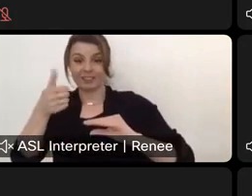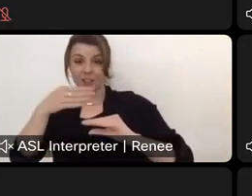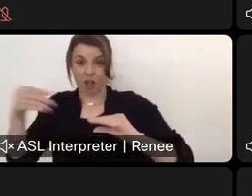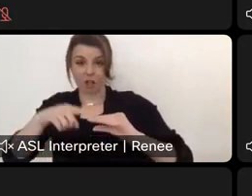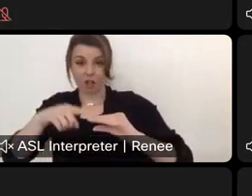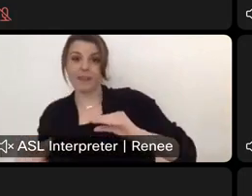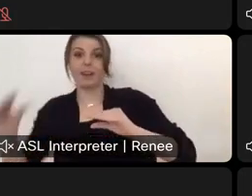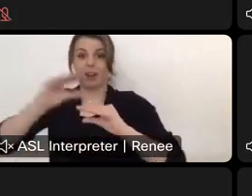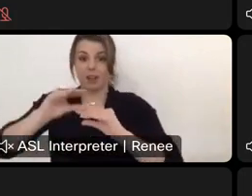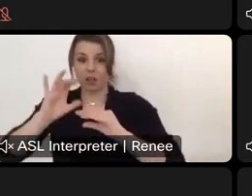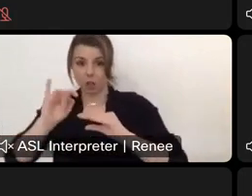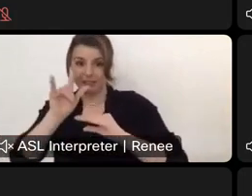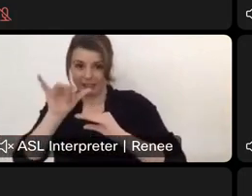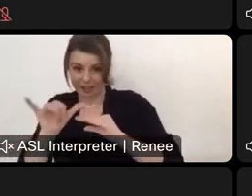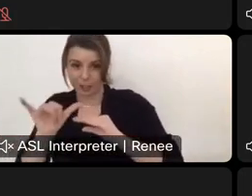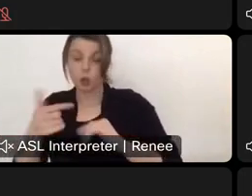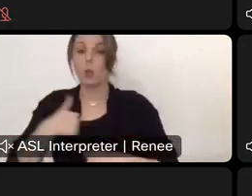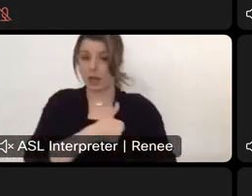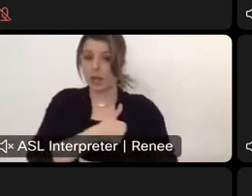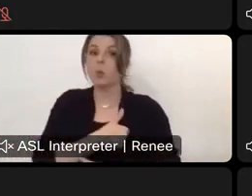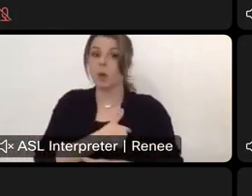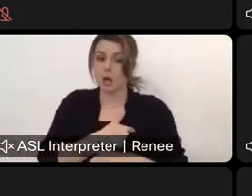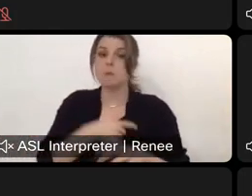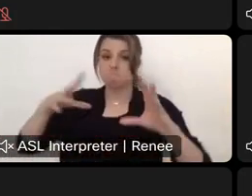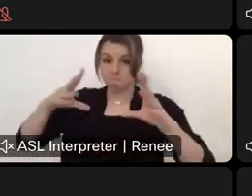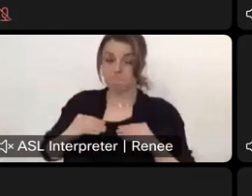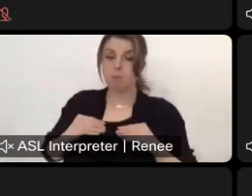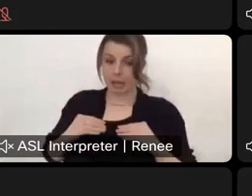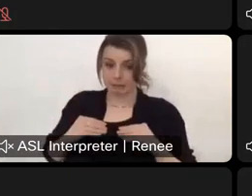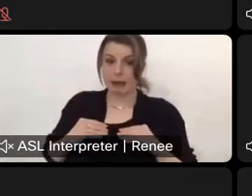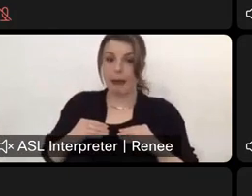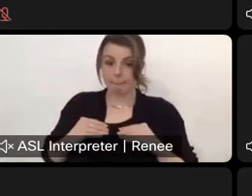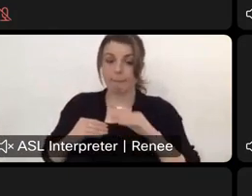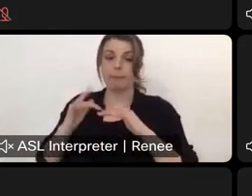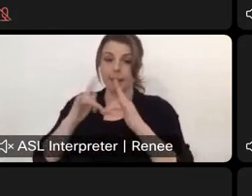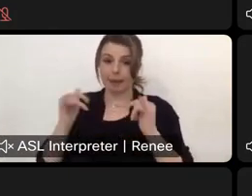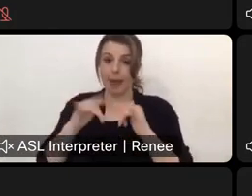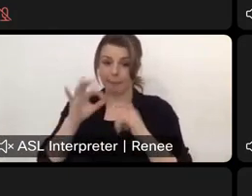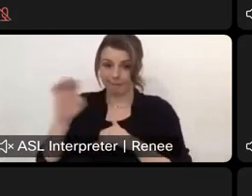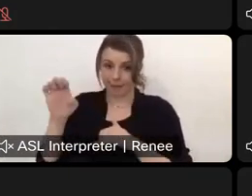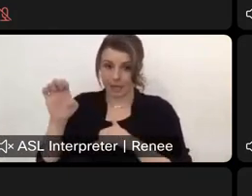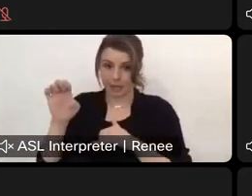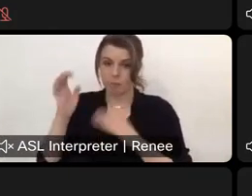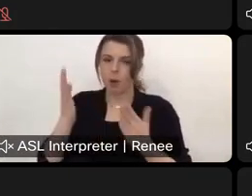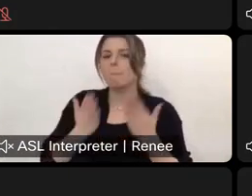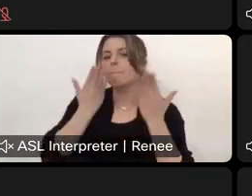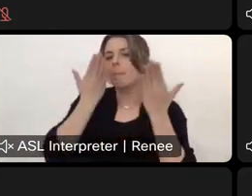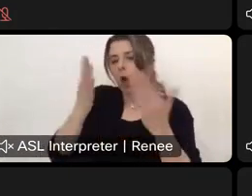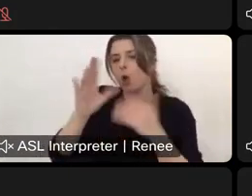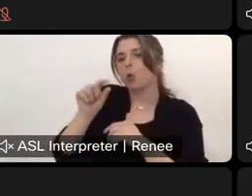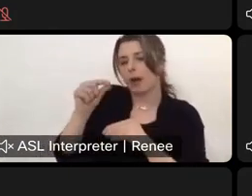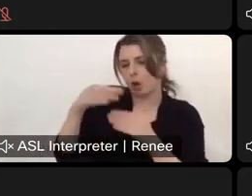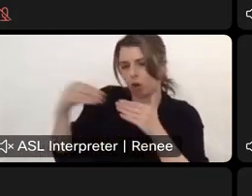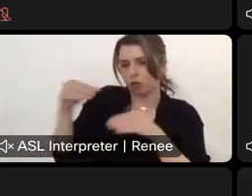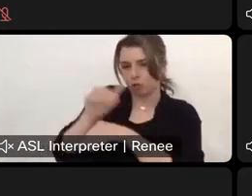ahead and honor the annual camping pass moving forward for the base camping rate, whatever that ends up being. Um, it's proposed right now to be a $20 per